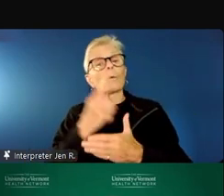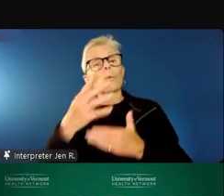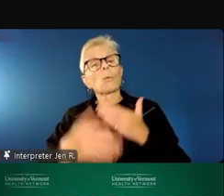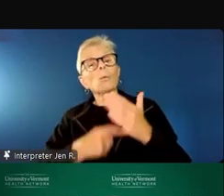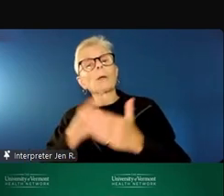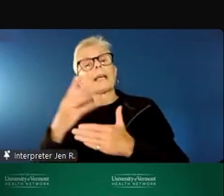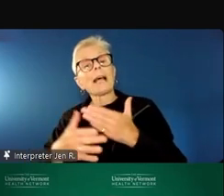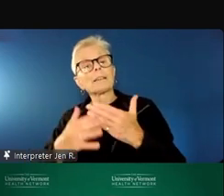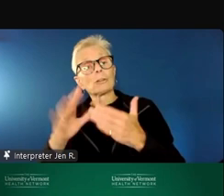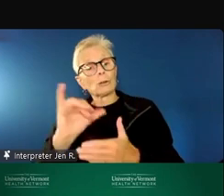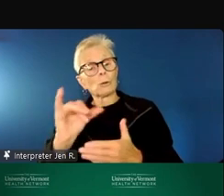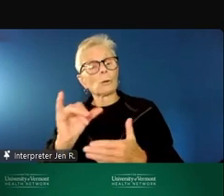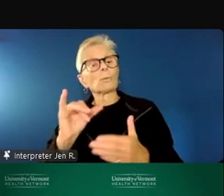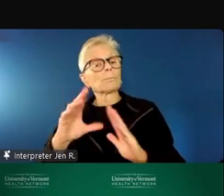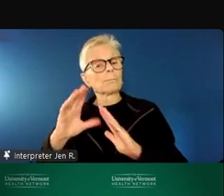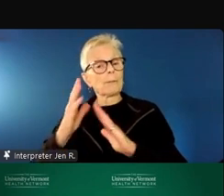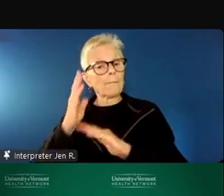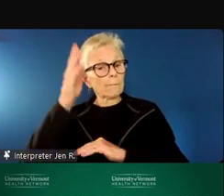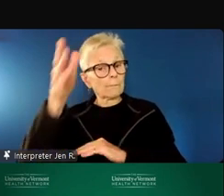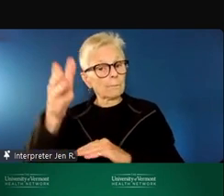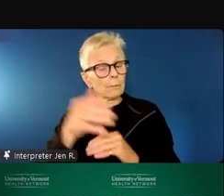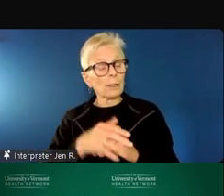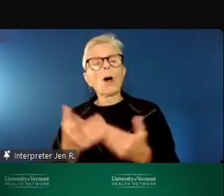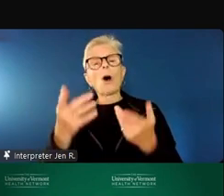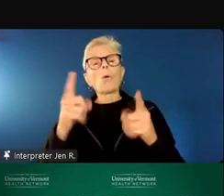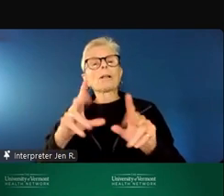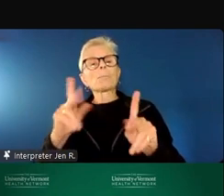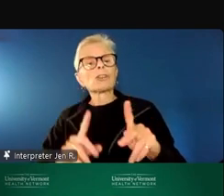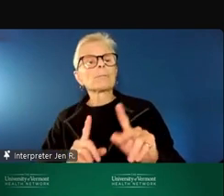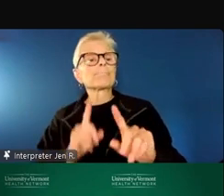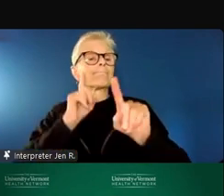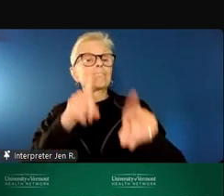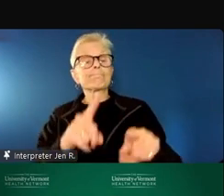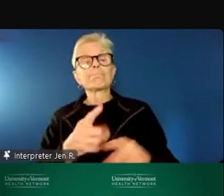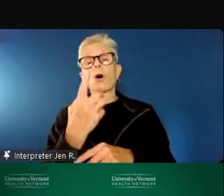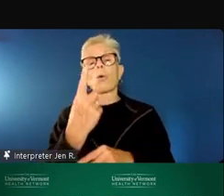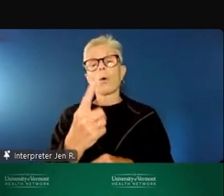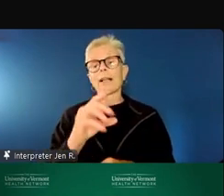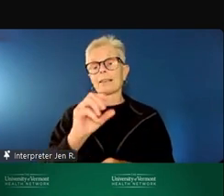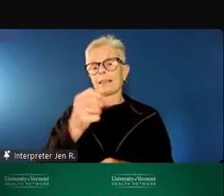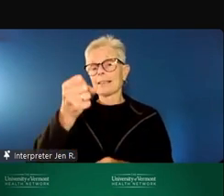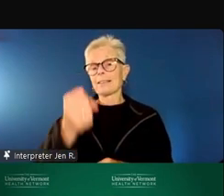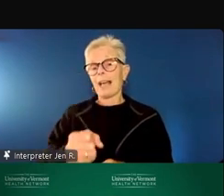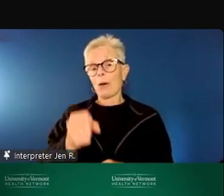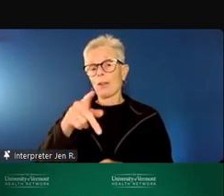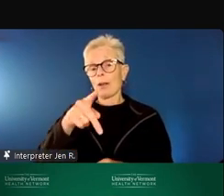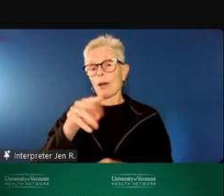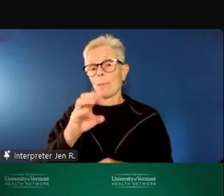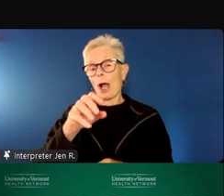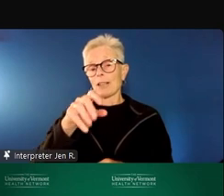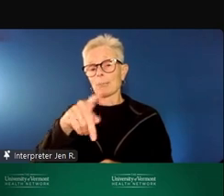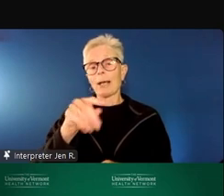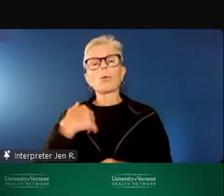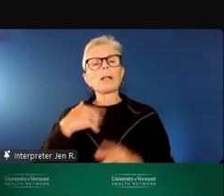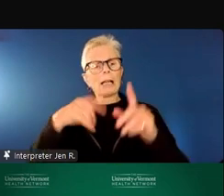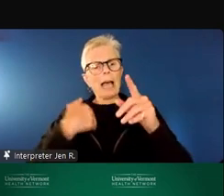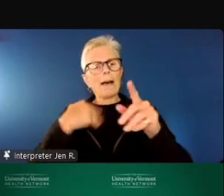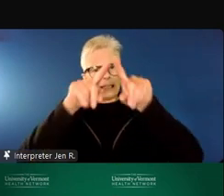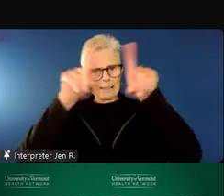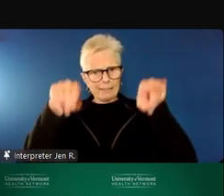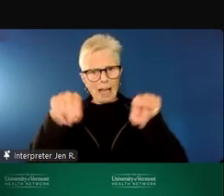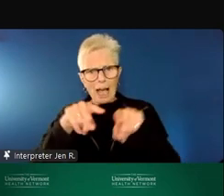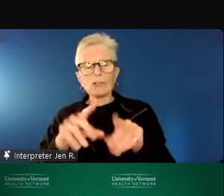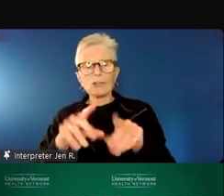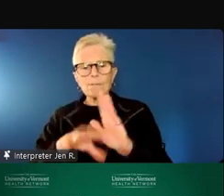When someone arrives at One South Prospect, there will be a number of signs helping them to arrive to mental health